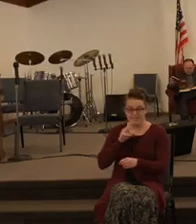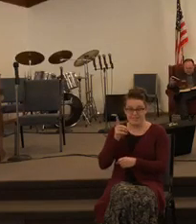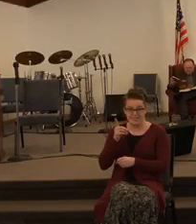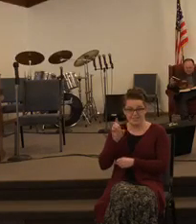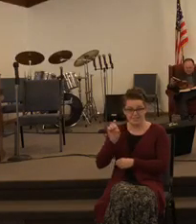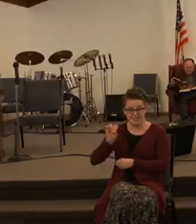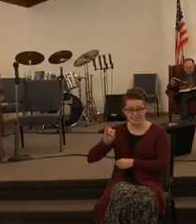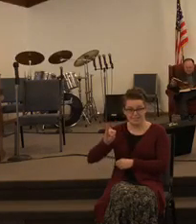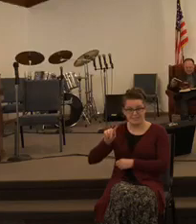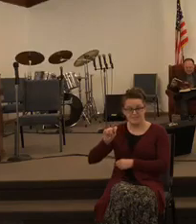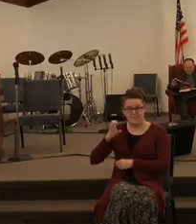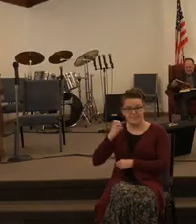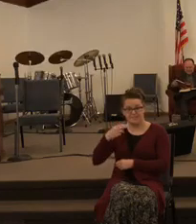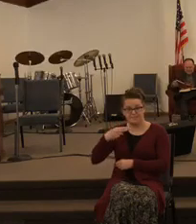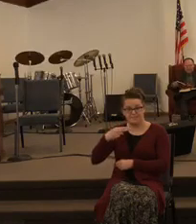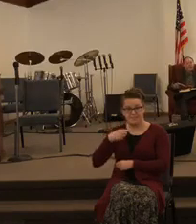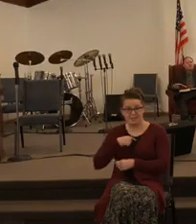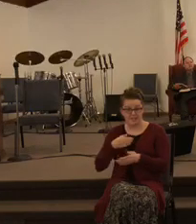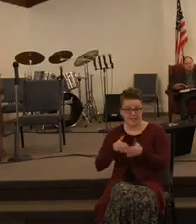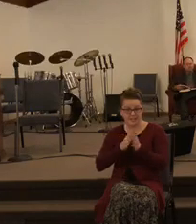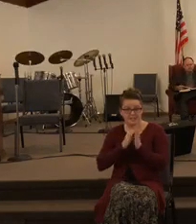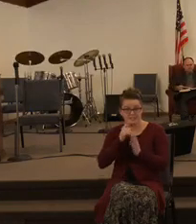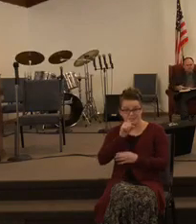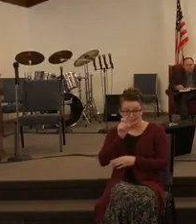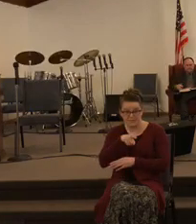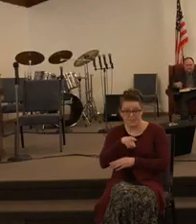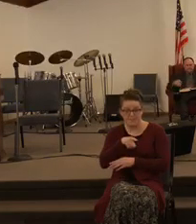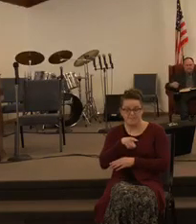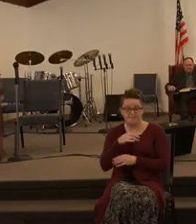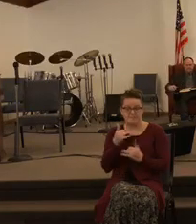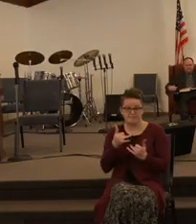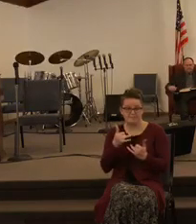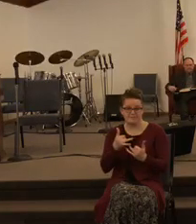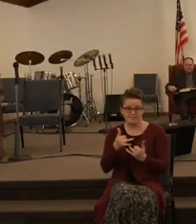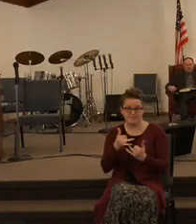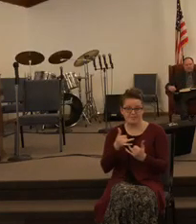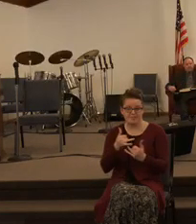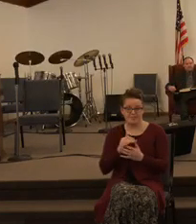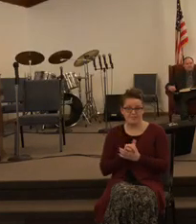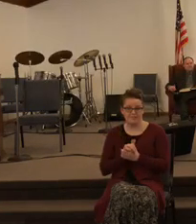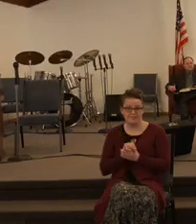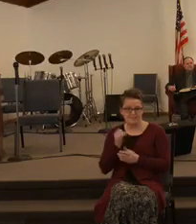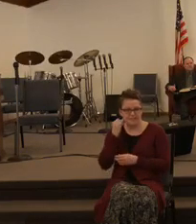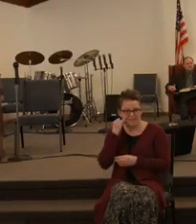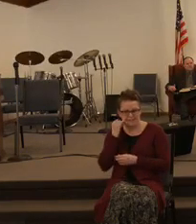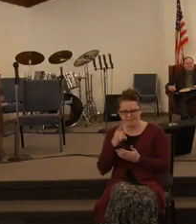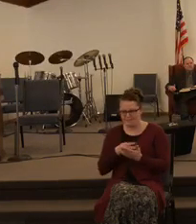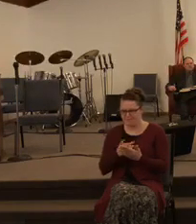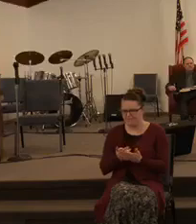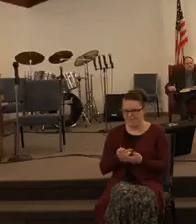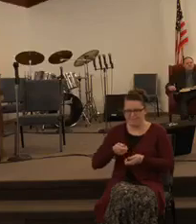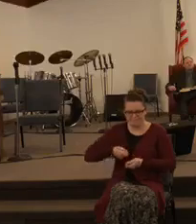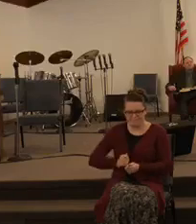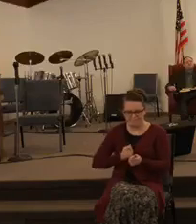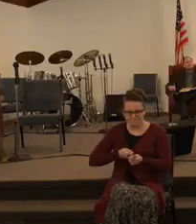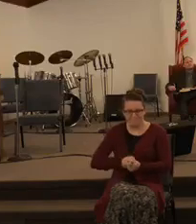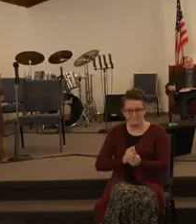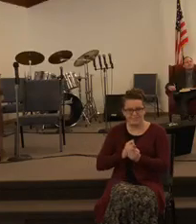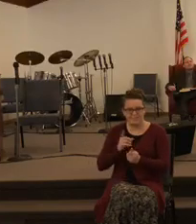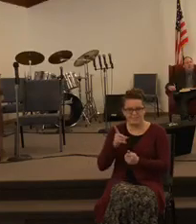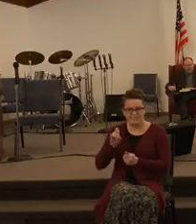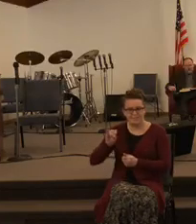done I asked you the question this evening if they would have failed to dig the ditches